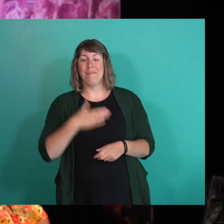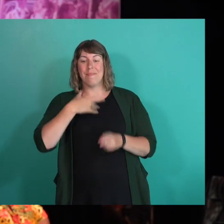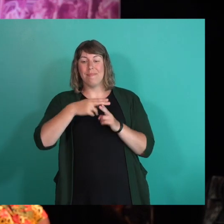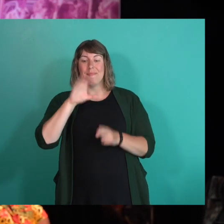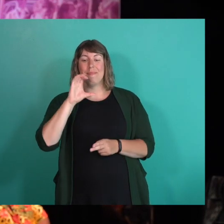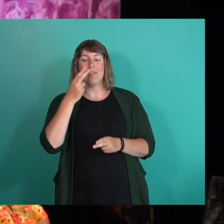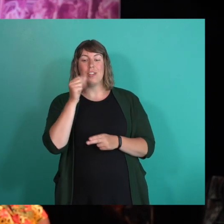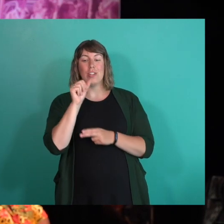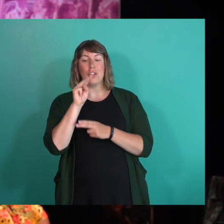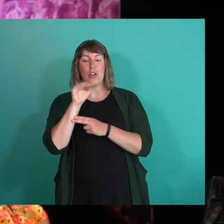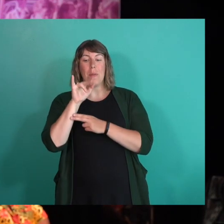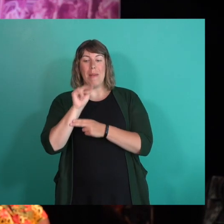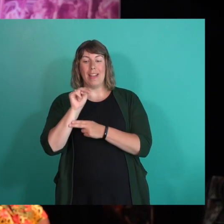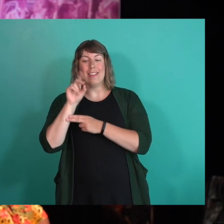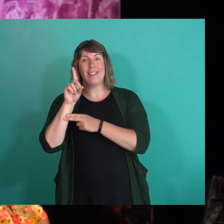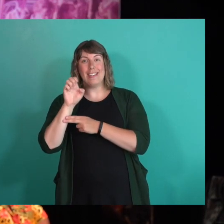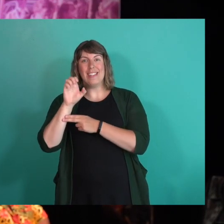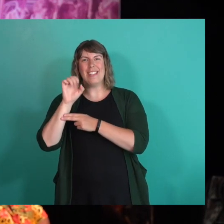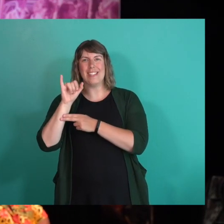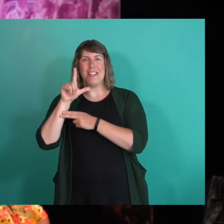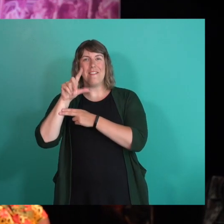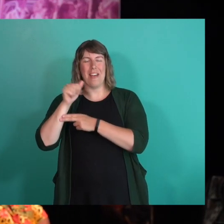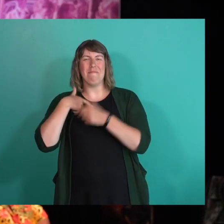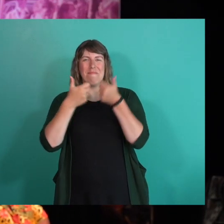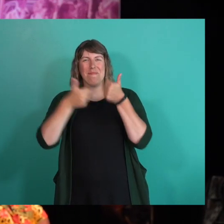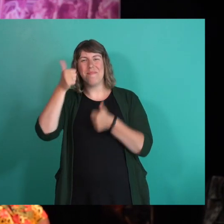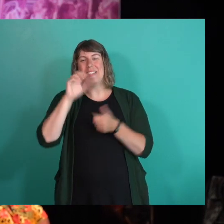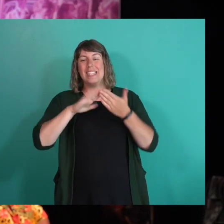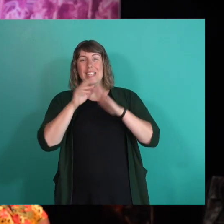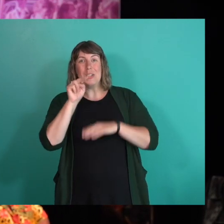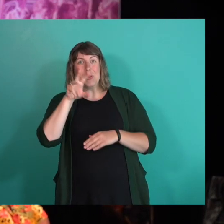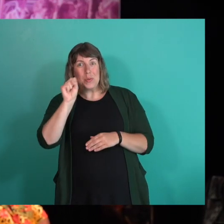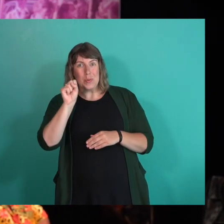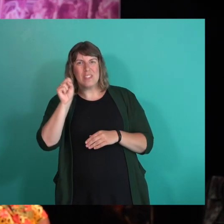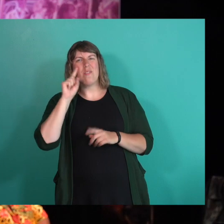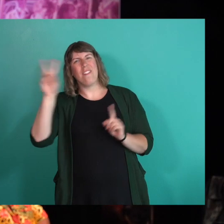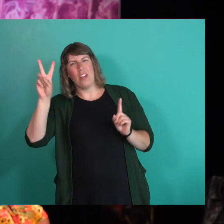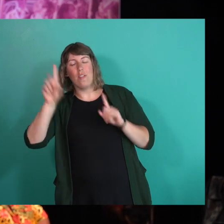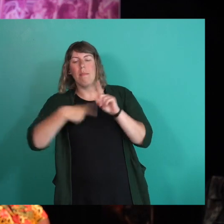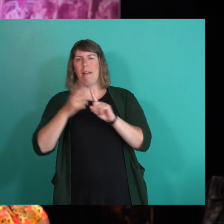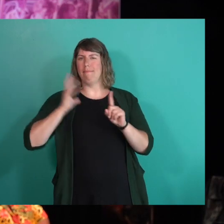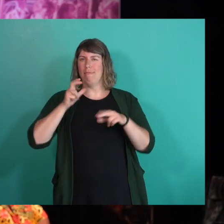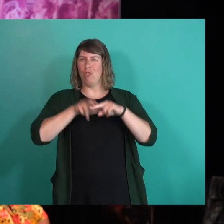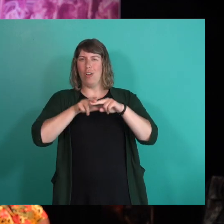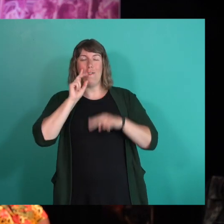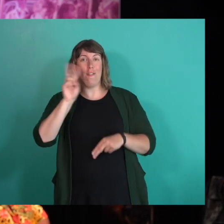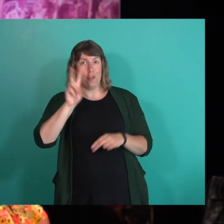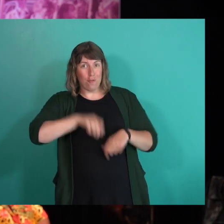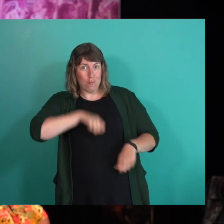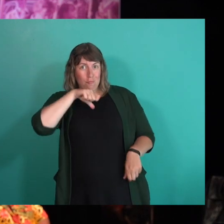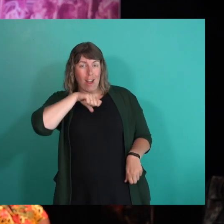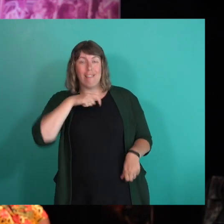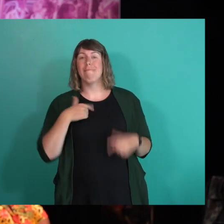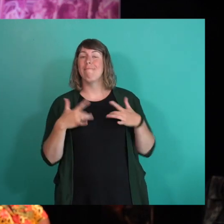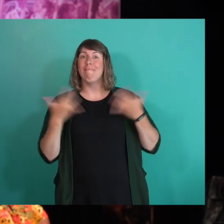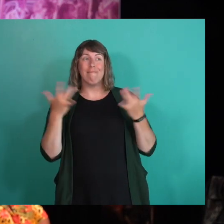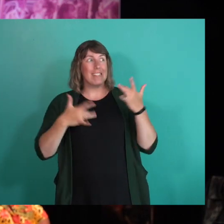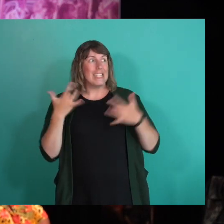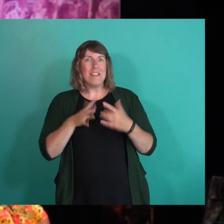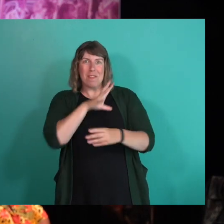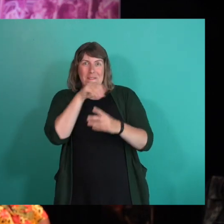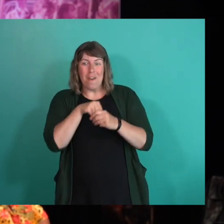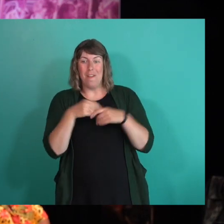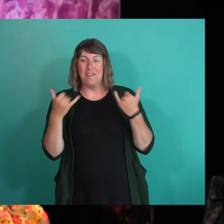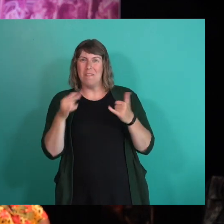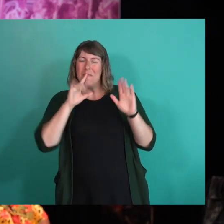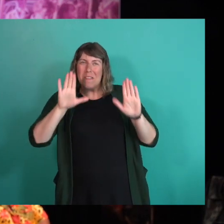name is Charmaine De Silva. I'm the News Director at Sydney News Vancouver and the past co-chair of Vancouver Pride. I am excited to be here